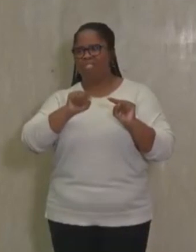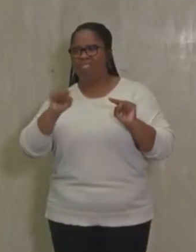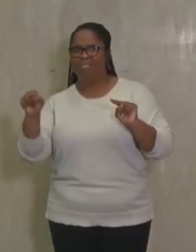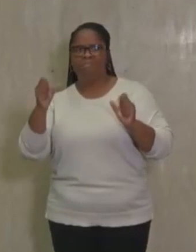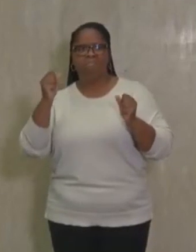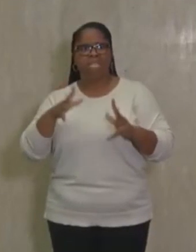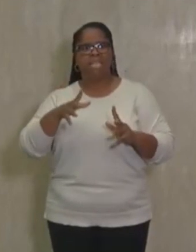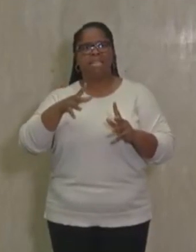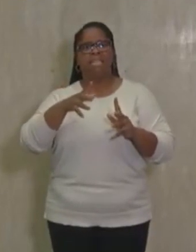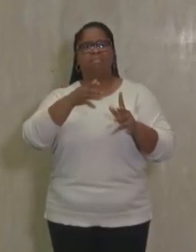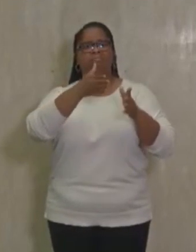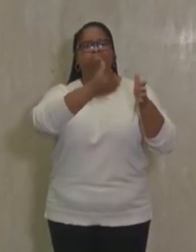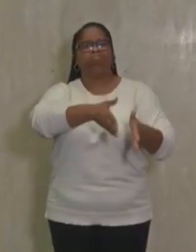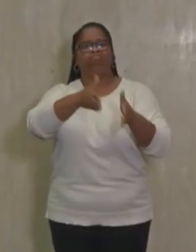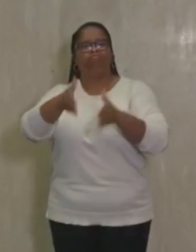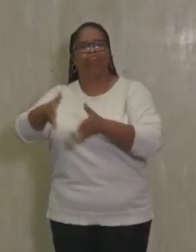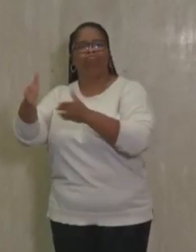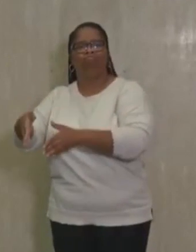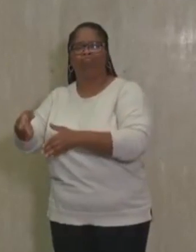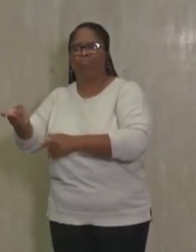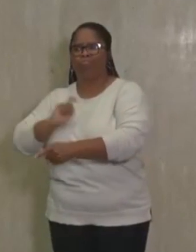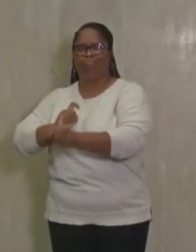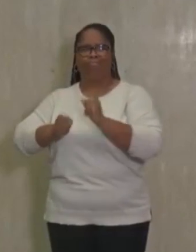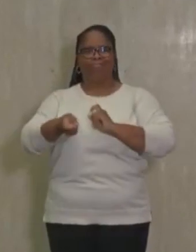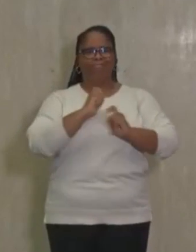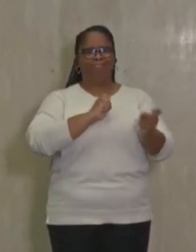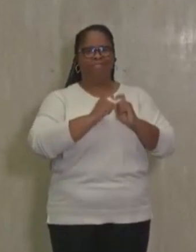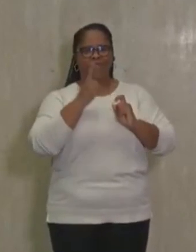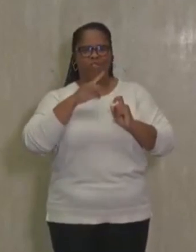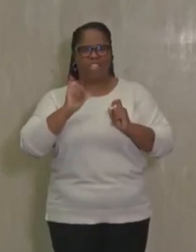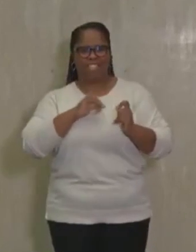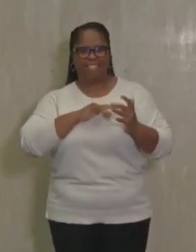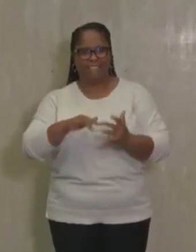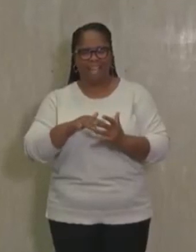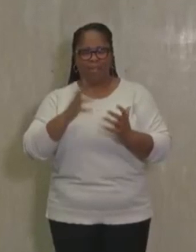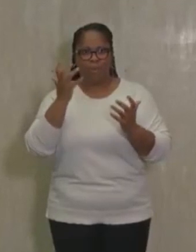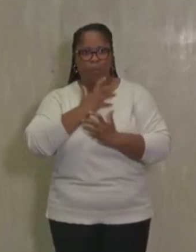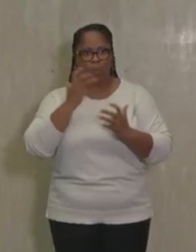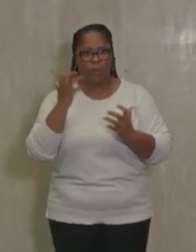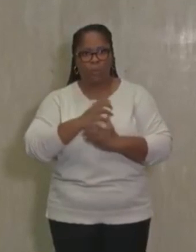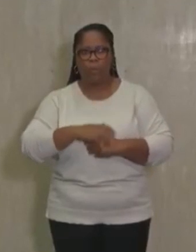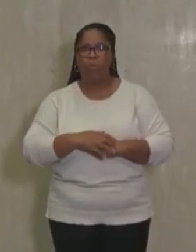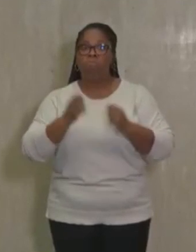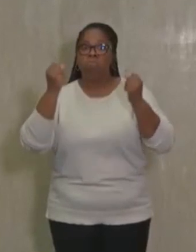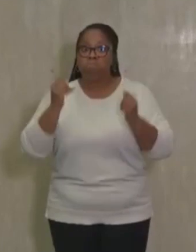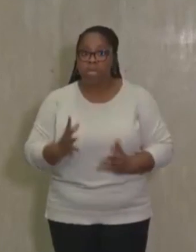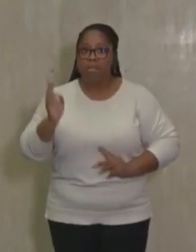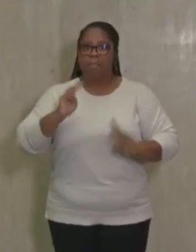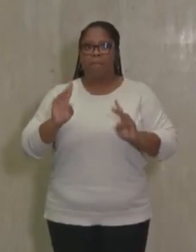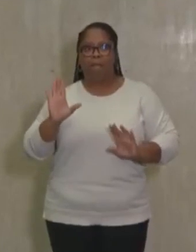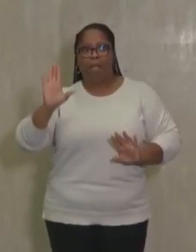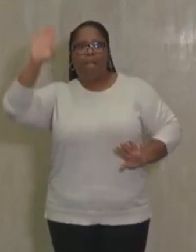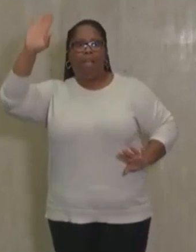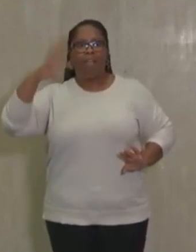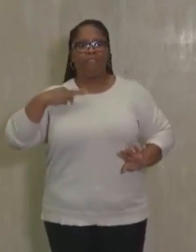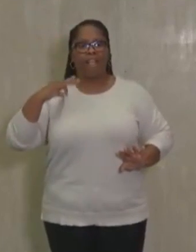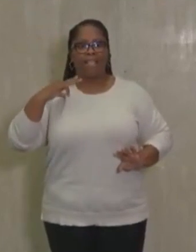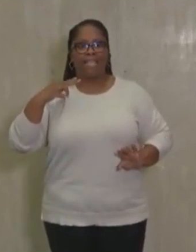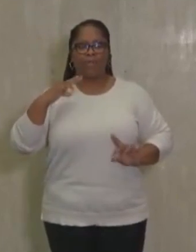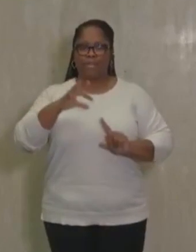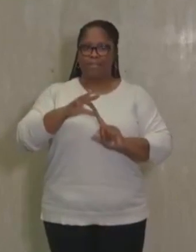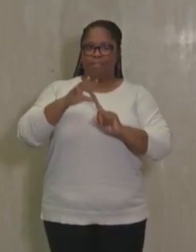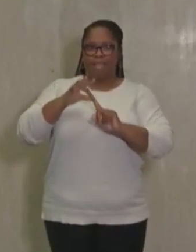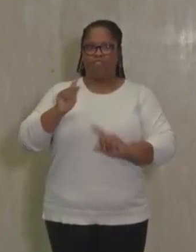donors who contributed to this public health study. We had a lot of volunteers for the study, especially Keck